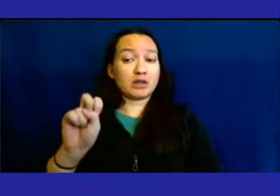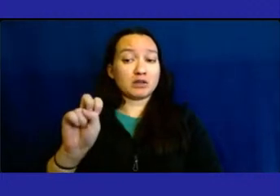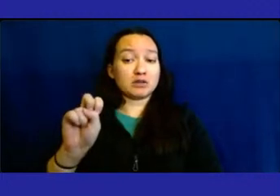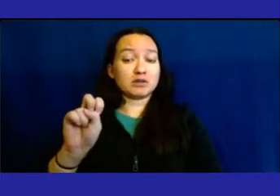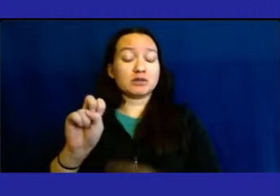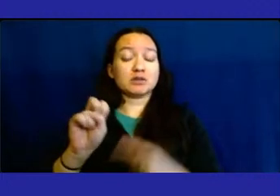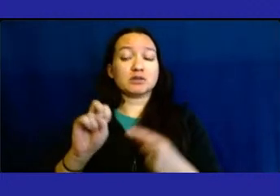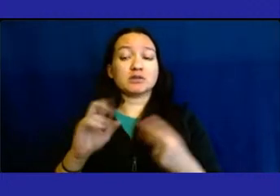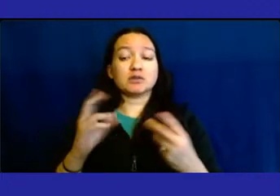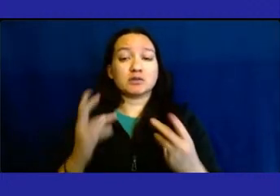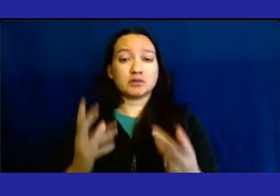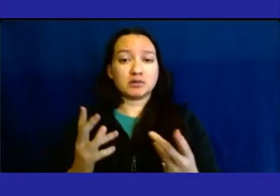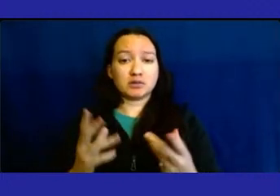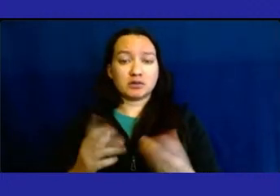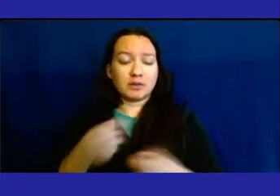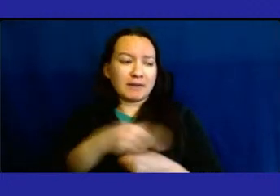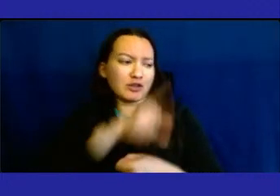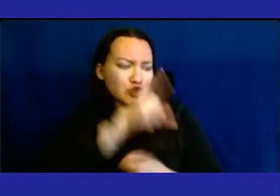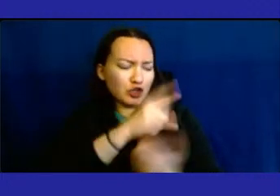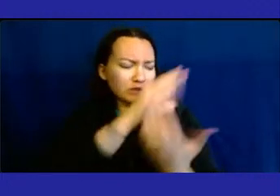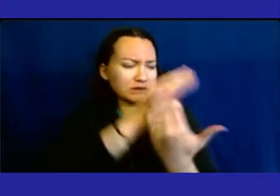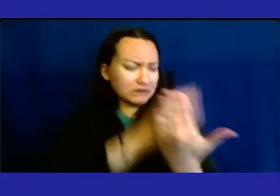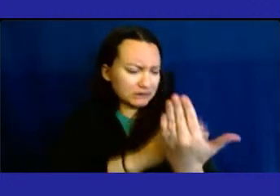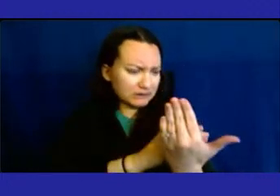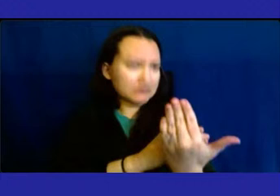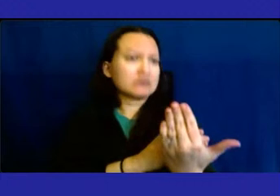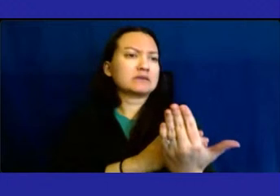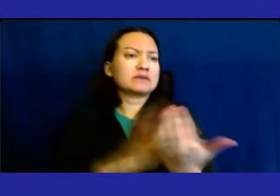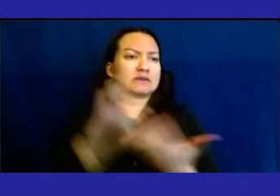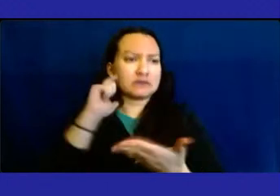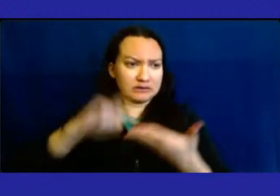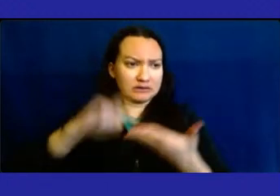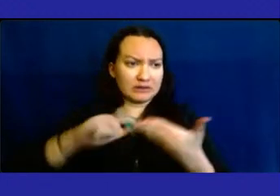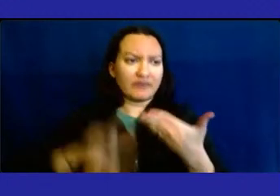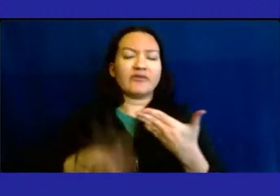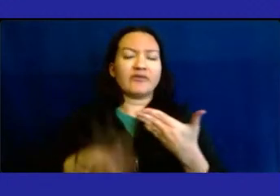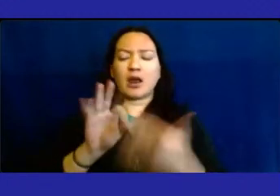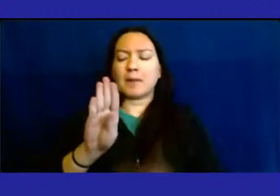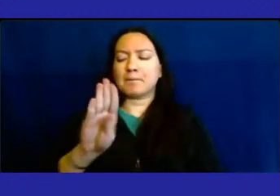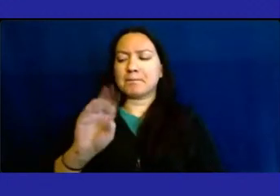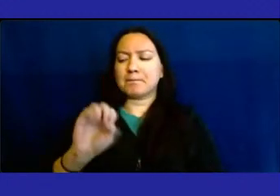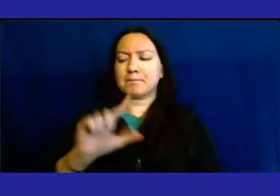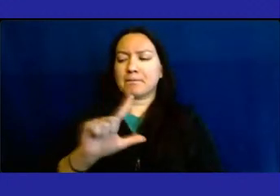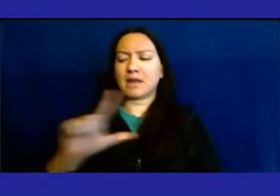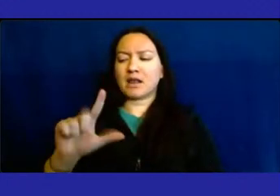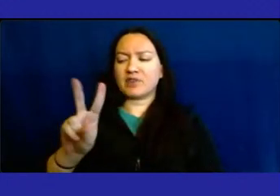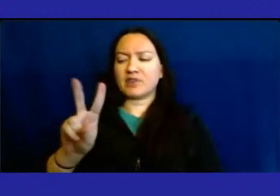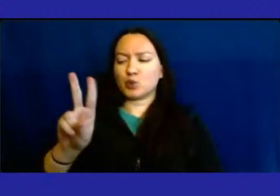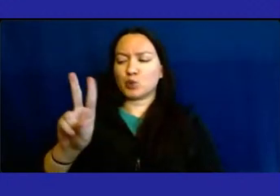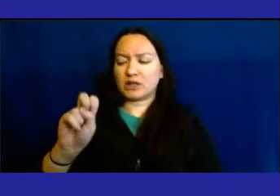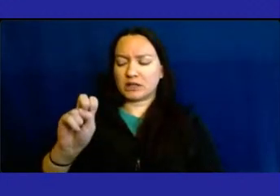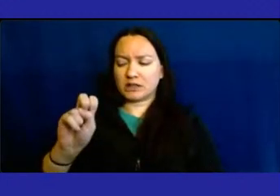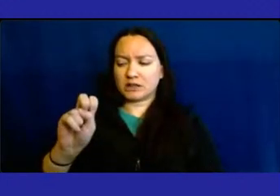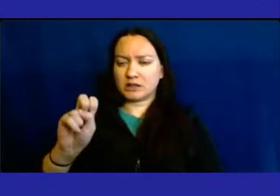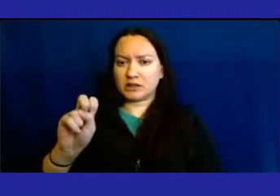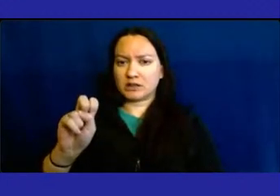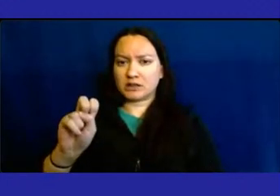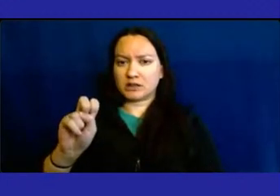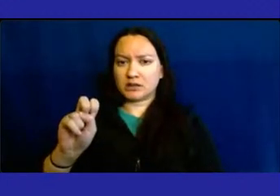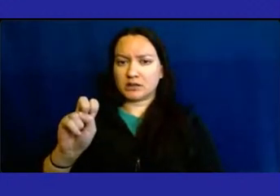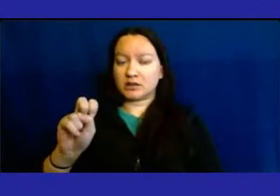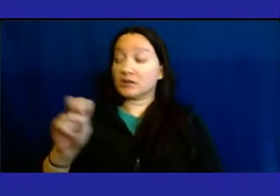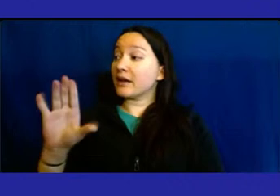let me make sure that I find Bellevue cab president.